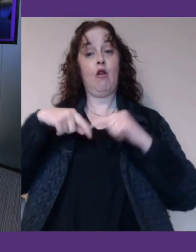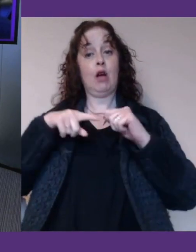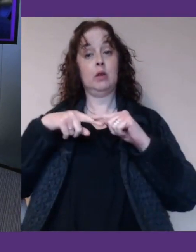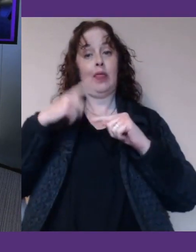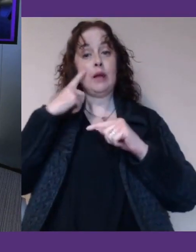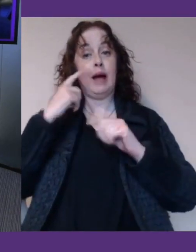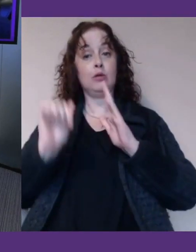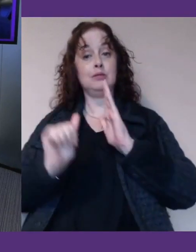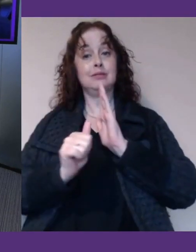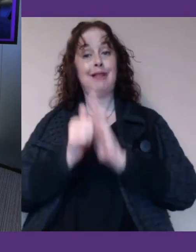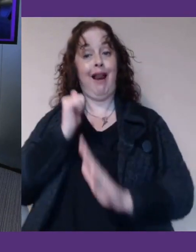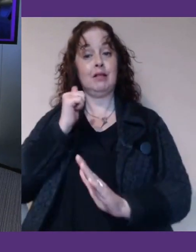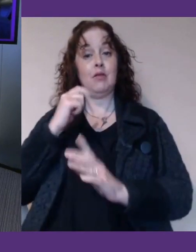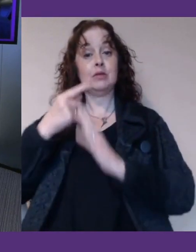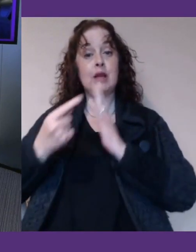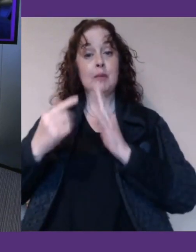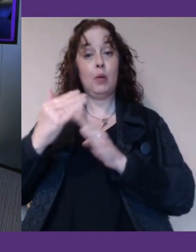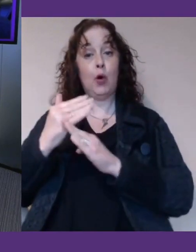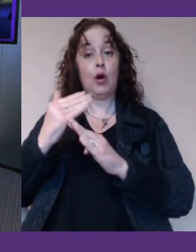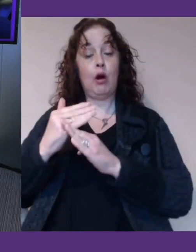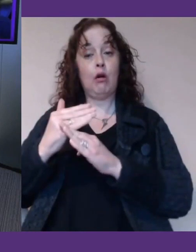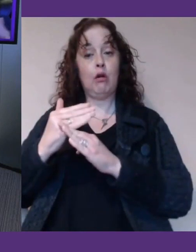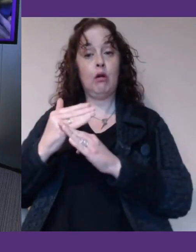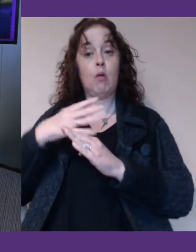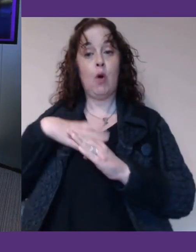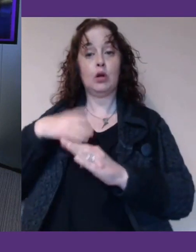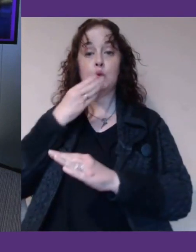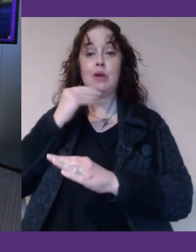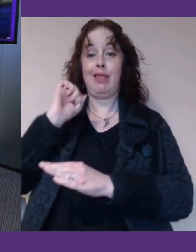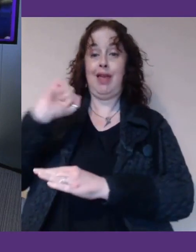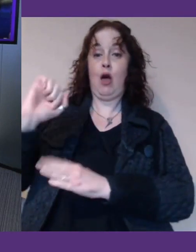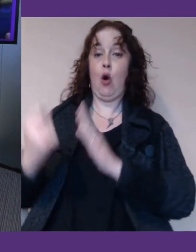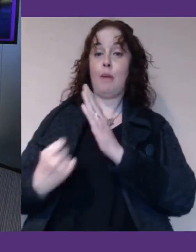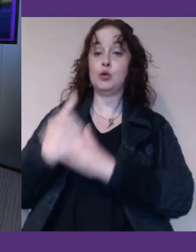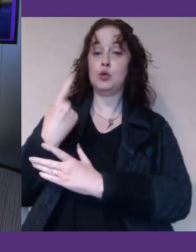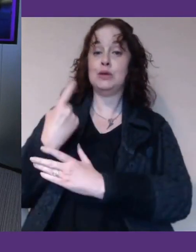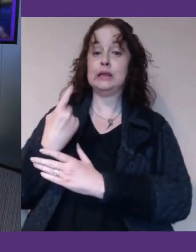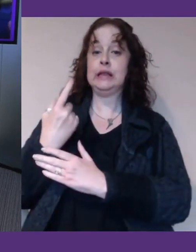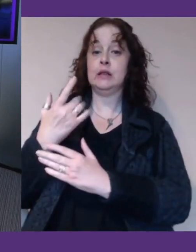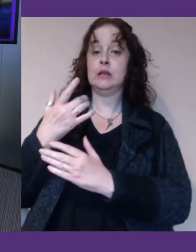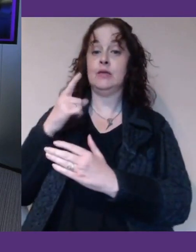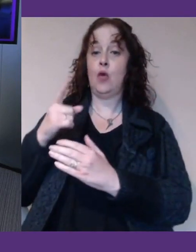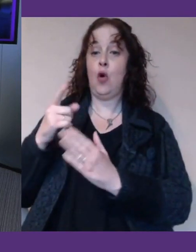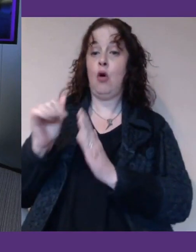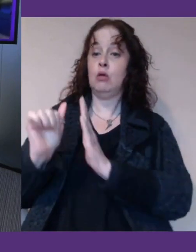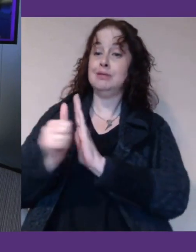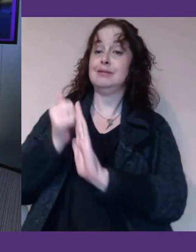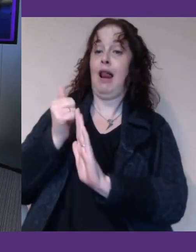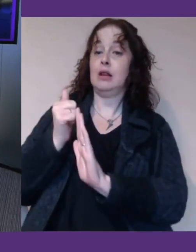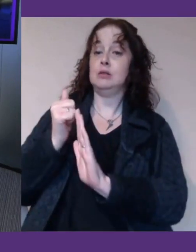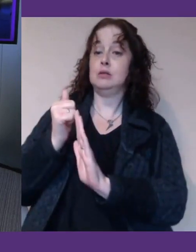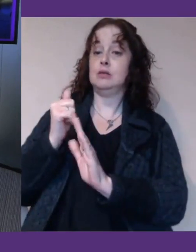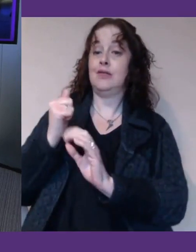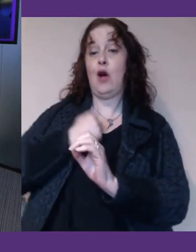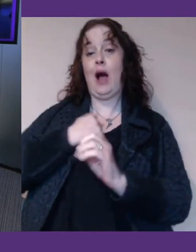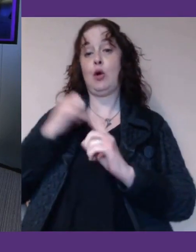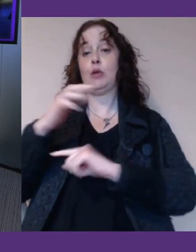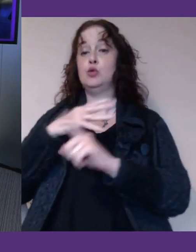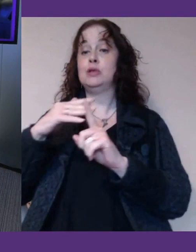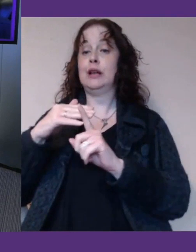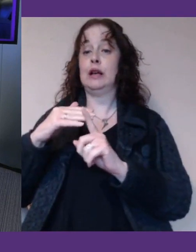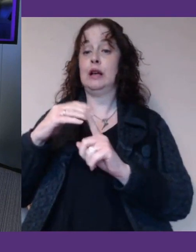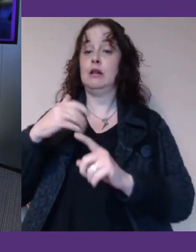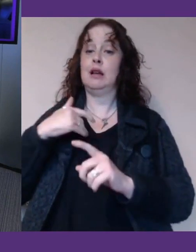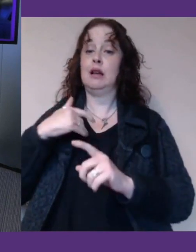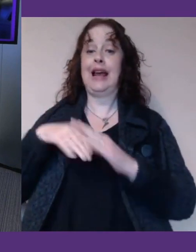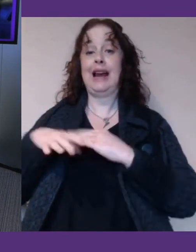workers. And we don't want to lose that opportunity to bring all of that talent to our communities and our lives. Thank